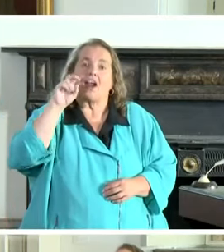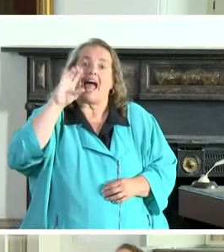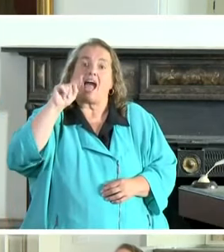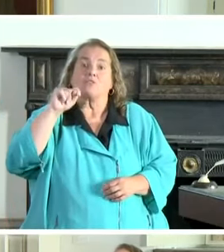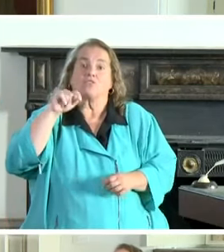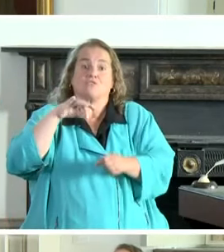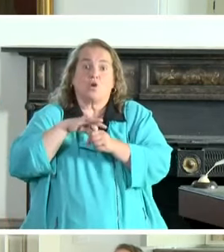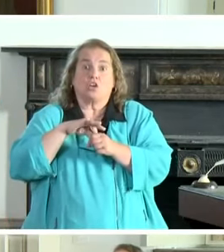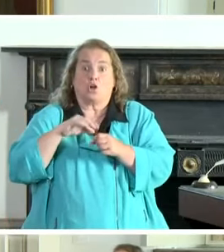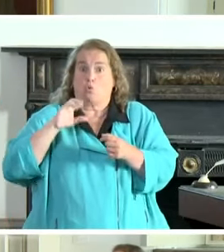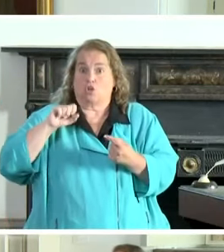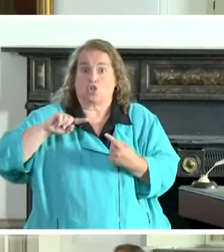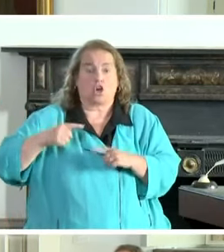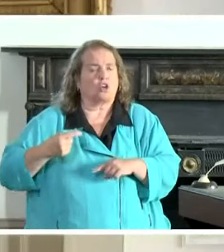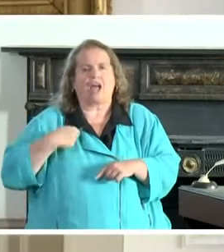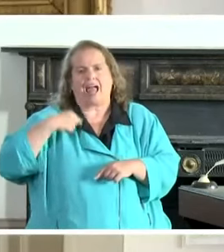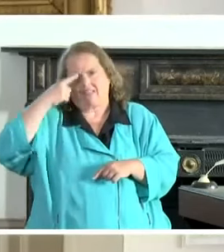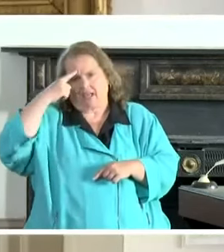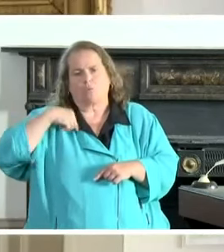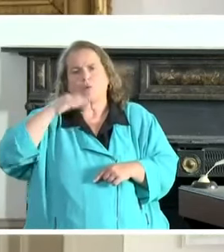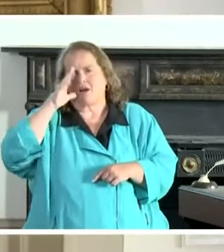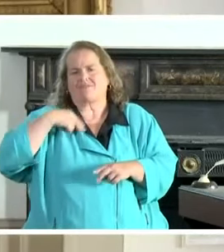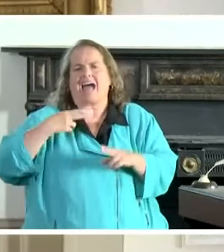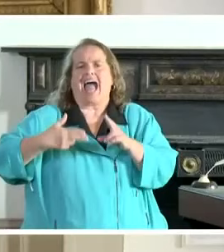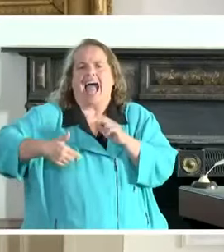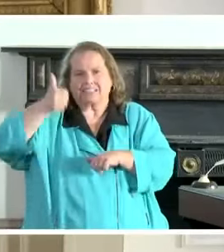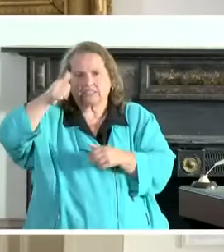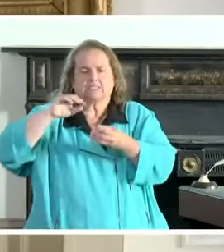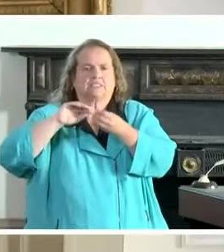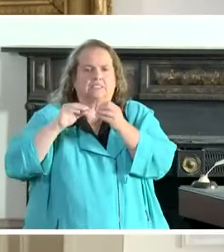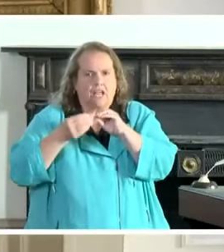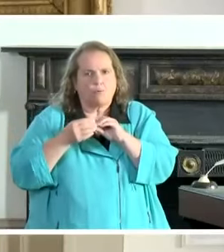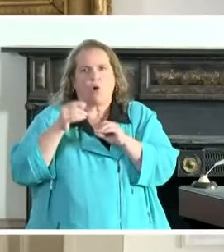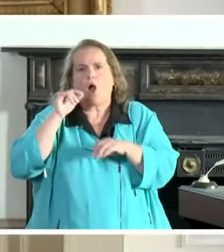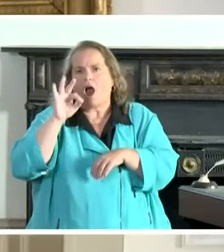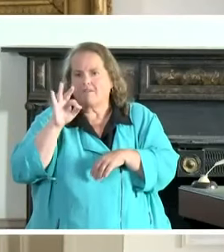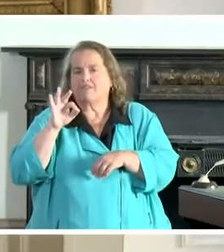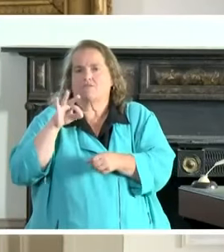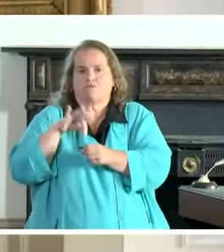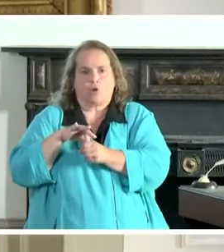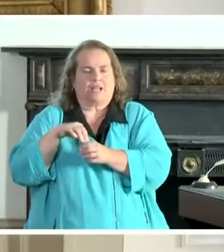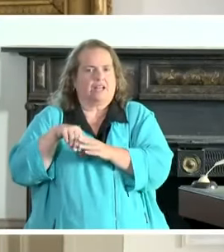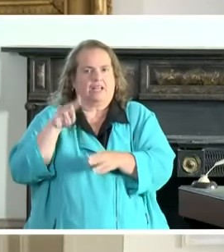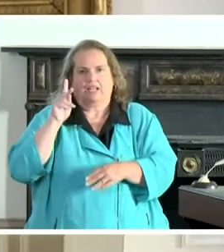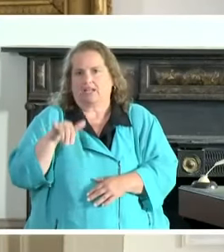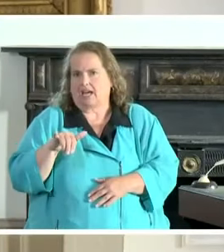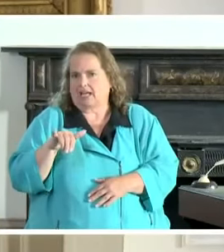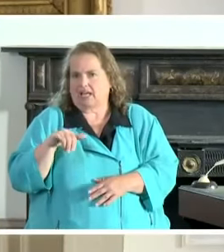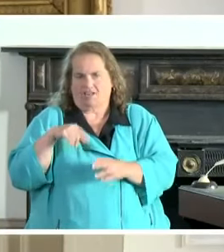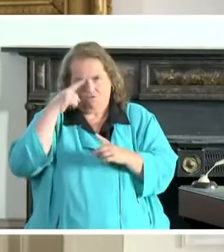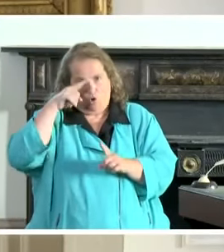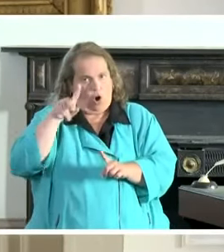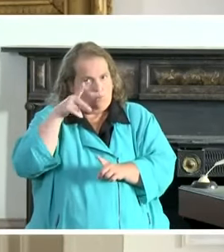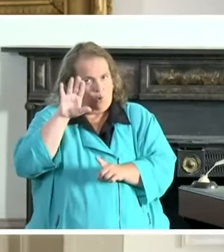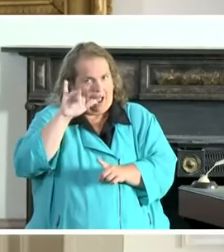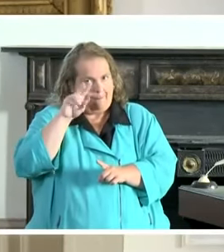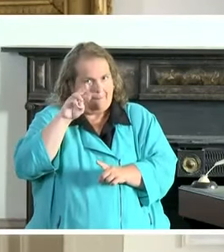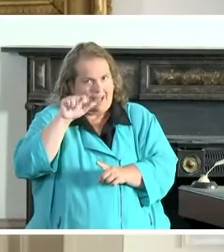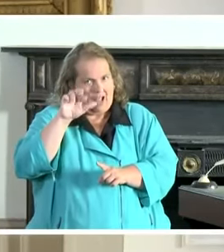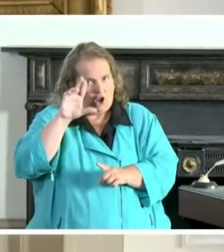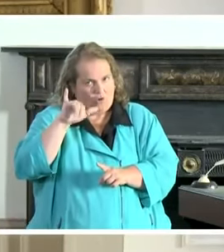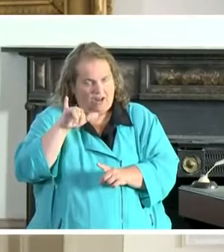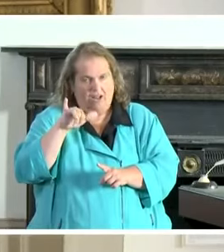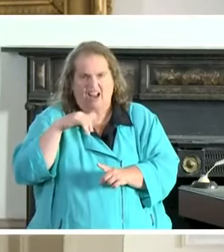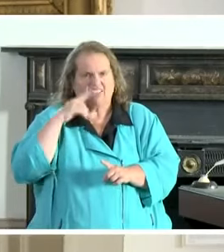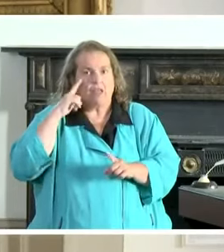in a primary in Kentucky. And regardless of of different things that happened or things that we can do better, that's something to celebrate.